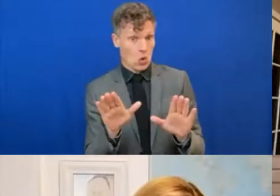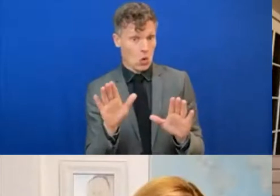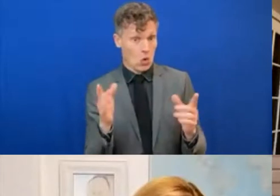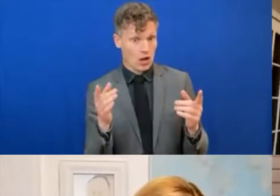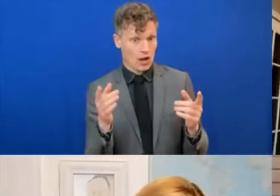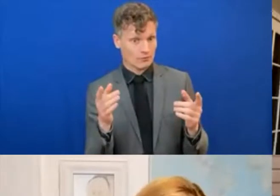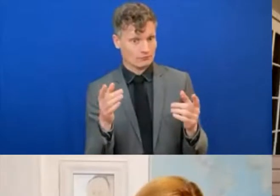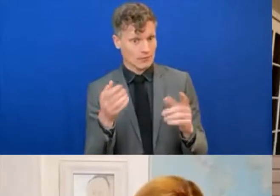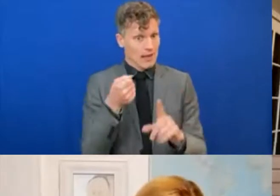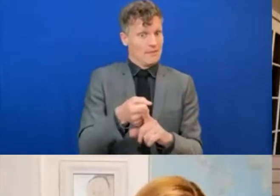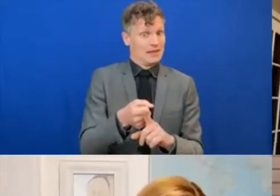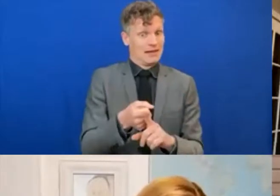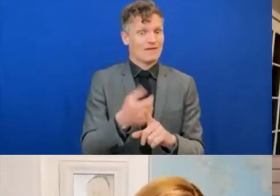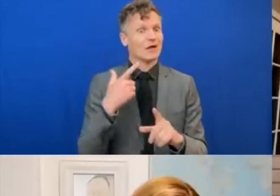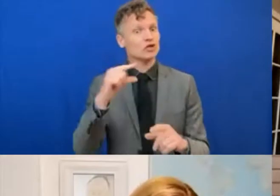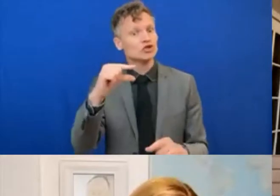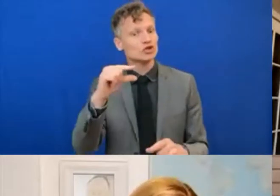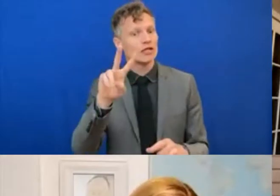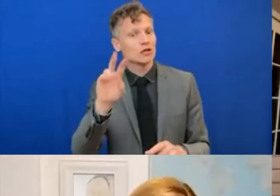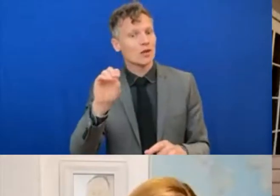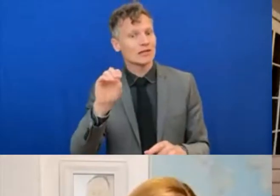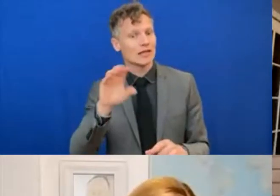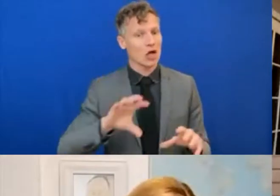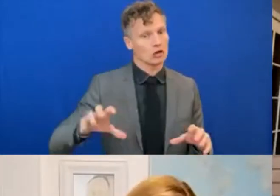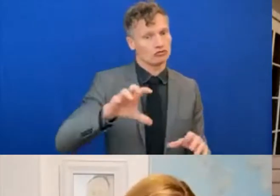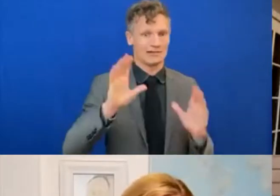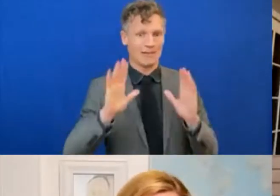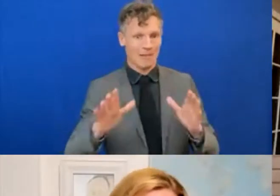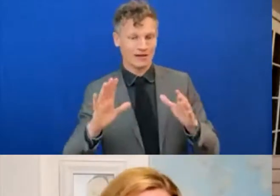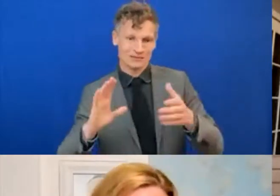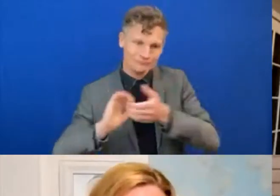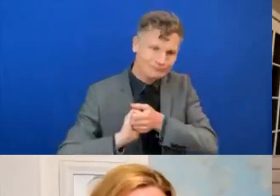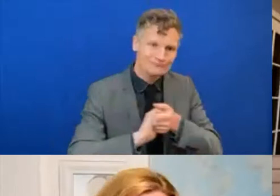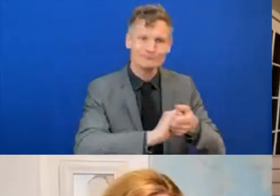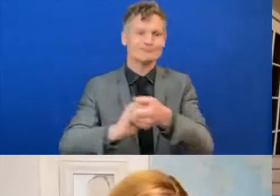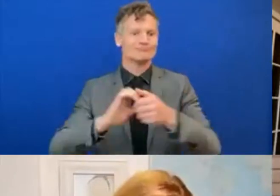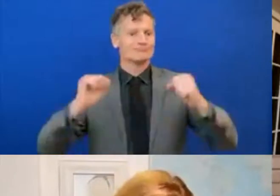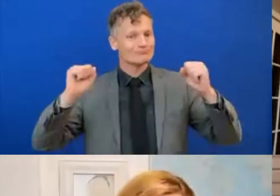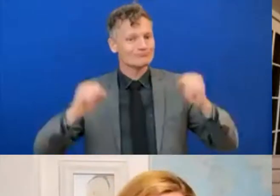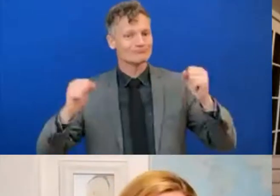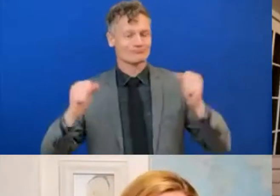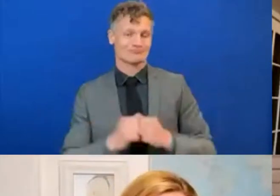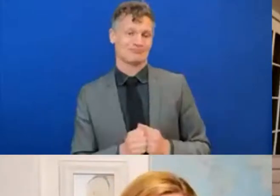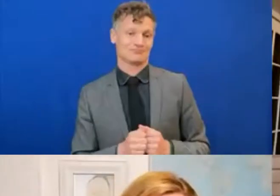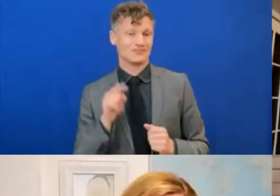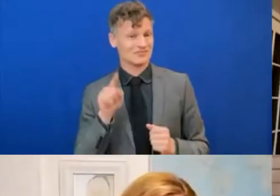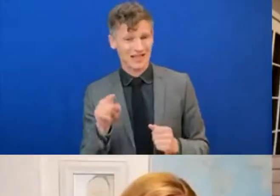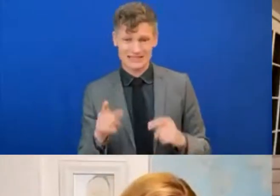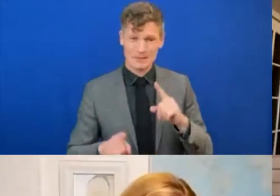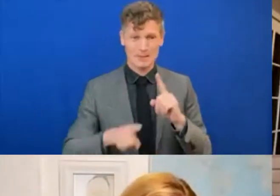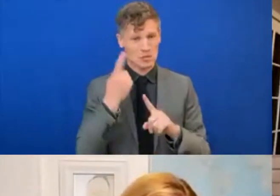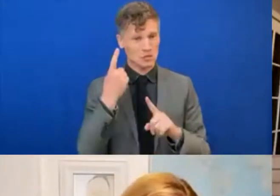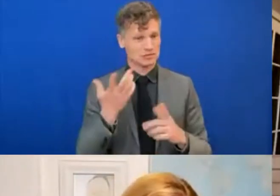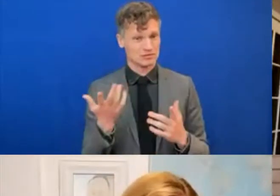And therefore, the role of partnership is ridiculously important because it removes redundancies, it increases synergies, and brings about